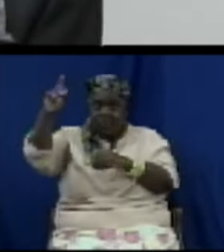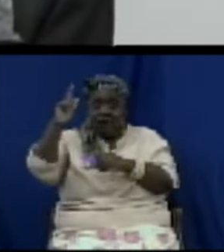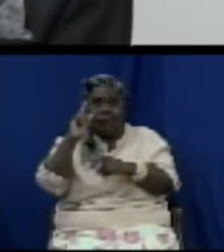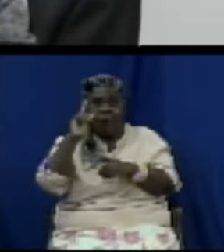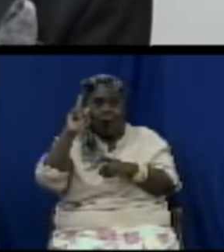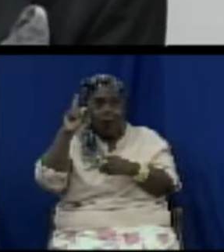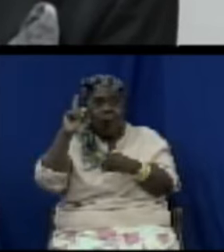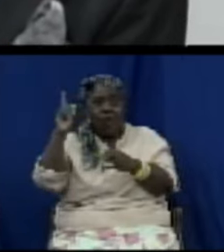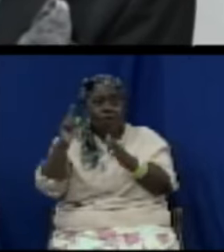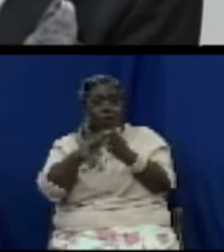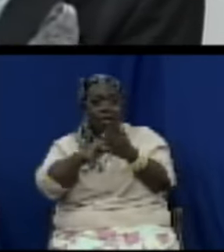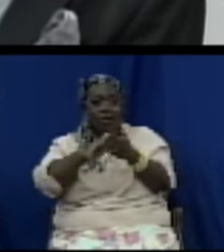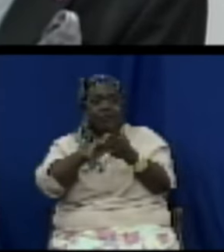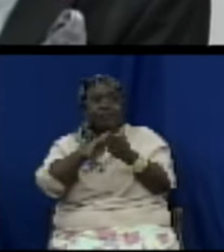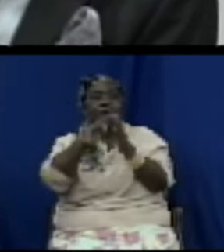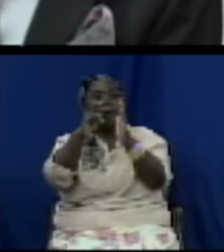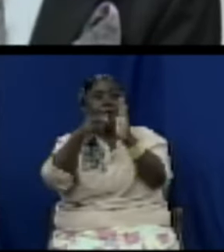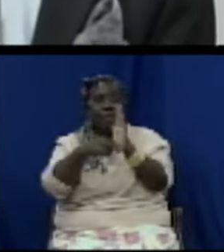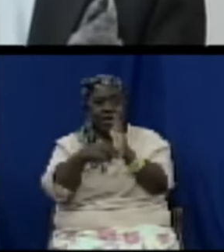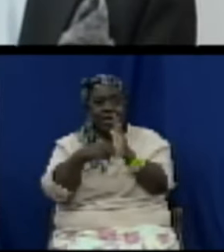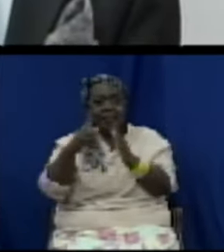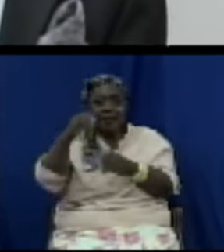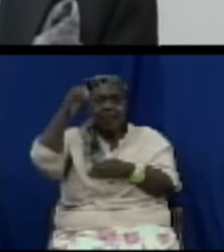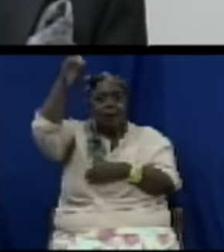that the price has been determined